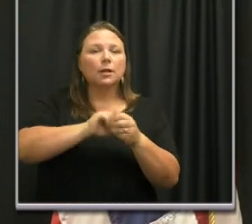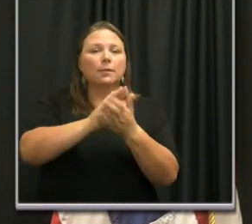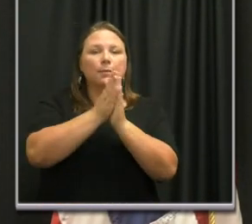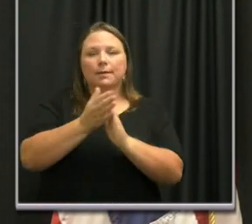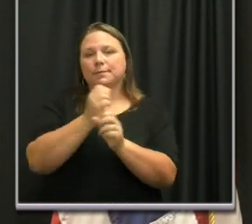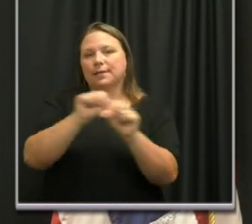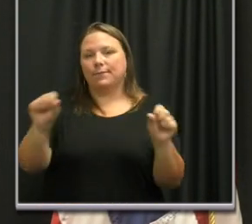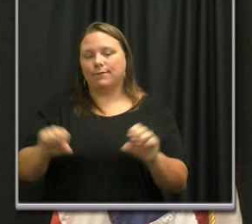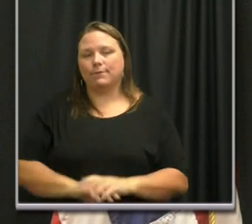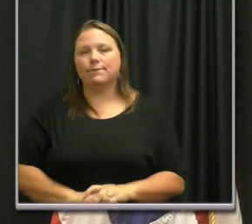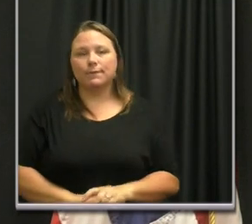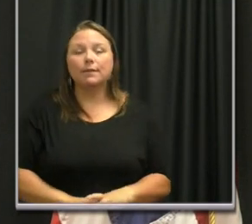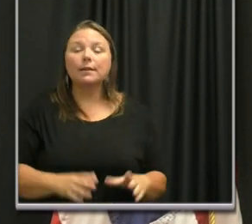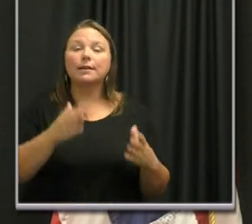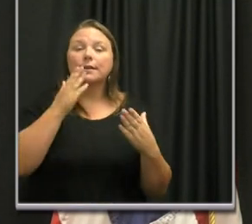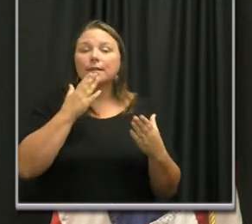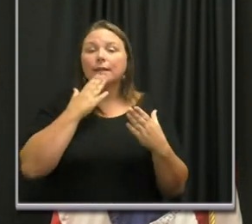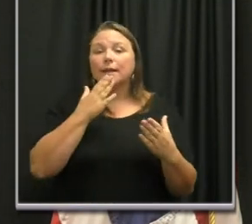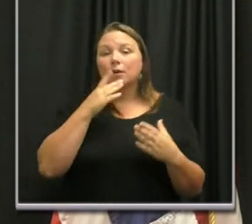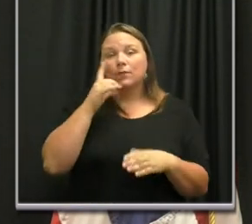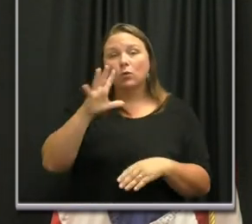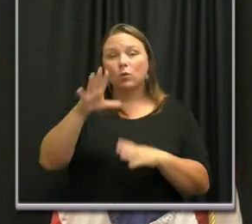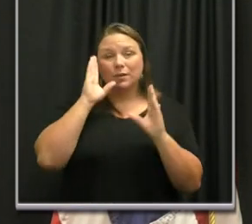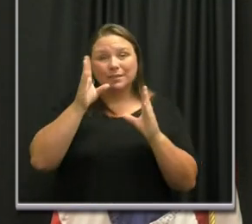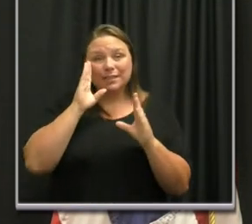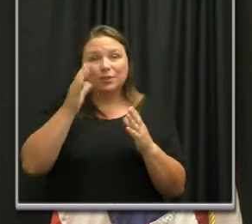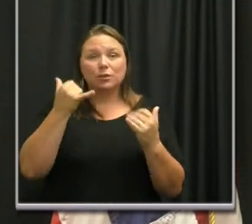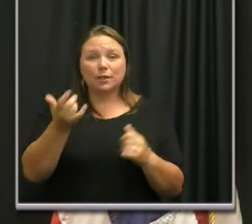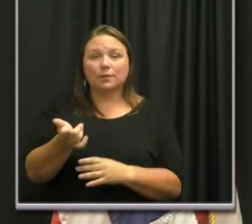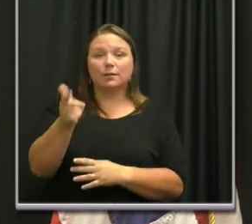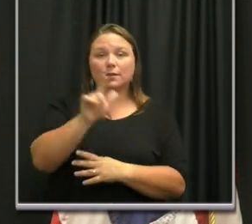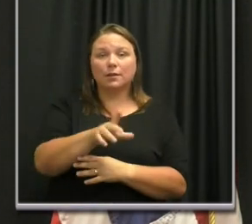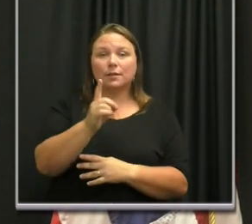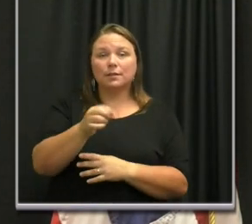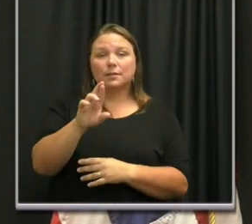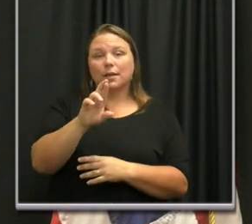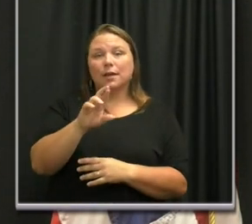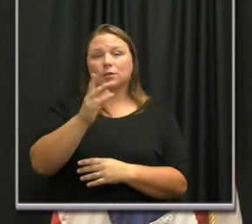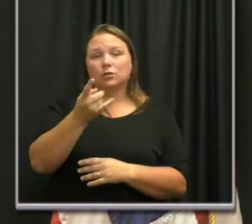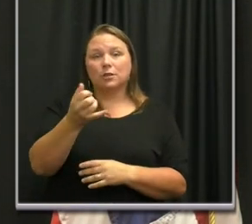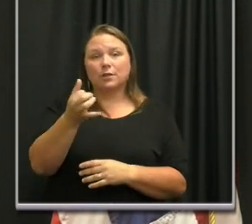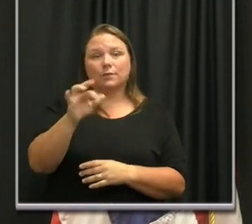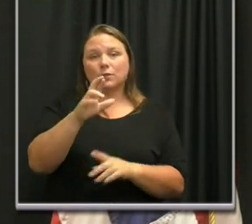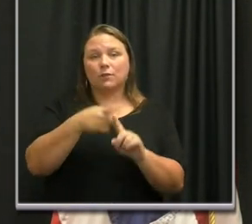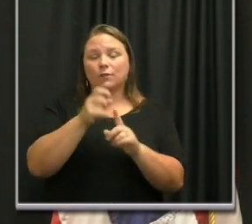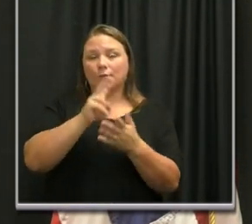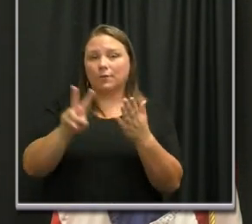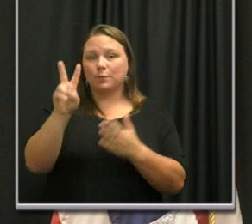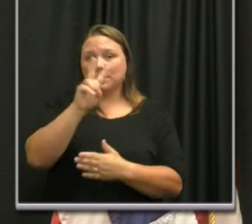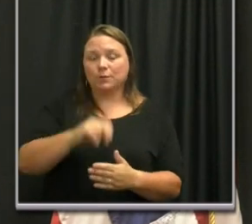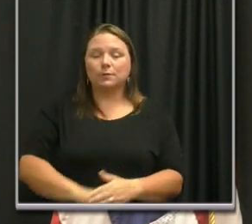stay safe. Thank you so much for your attention, I'd like to turn it over to Dr. Shaffner from Vanderbilt.